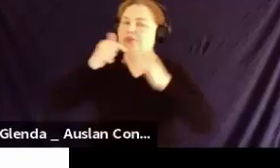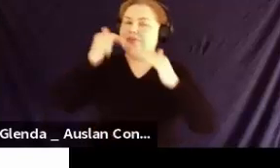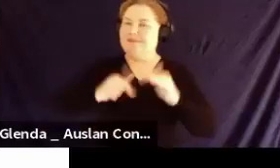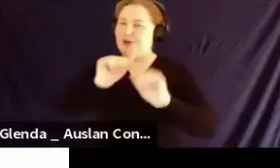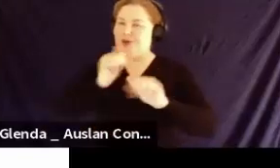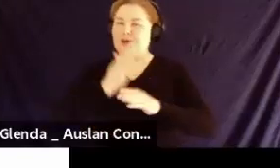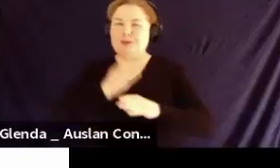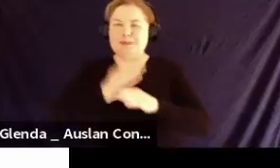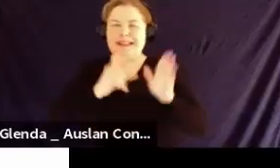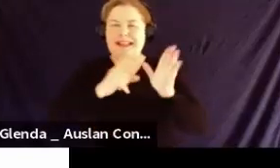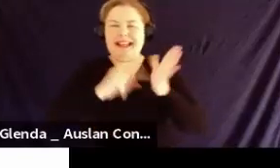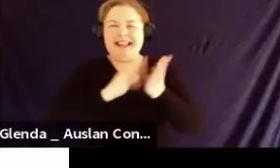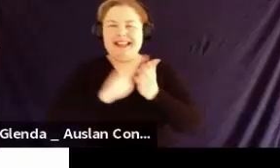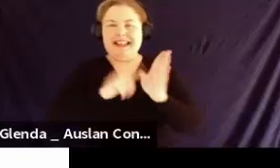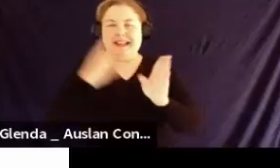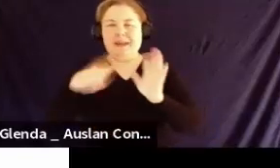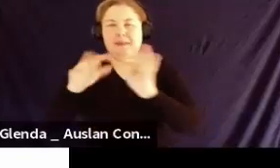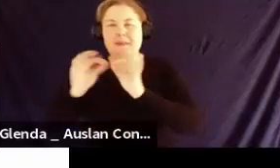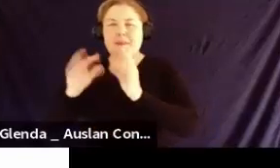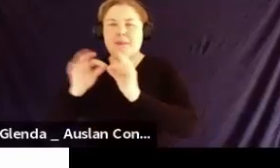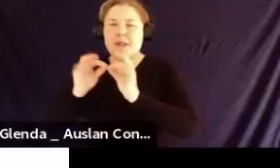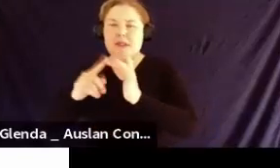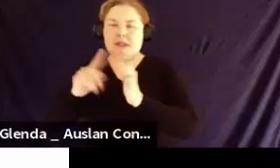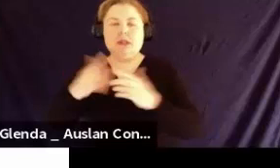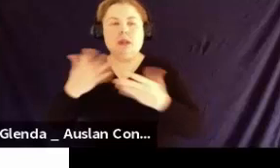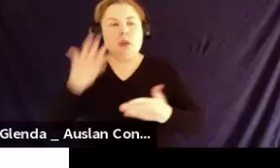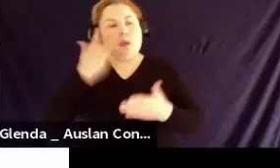And when this all happened, there was a lot of anxiety.